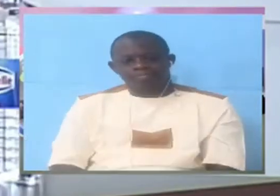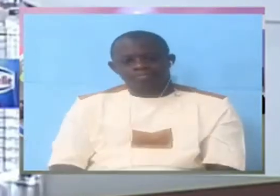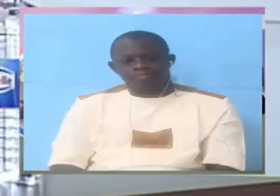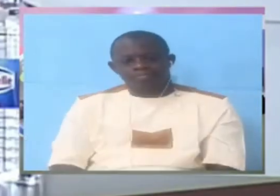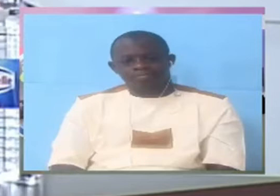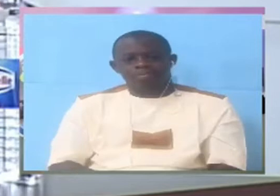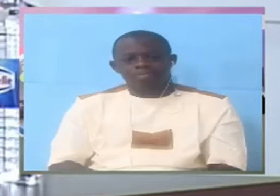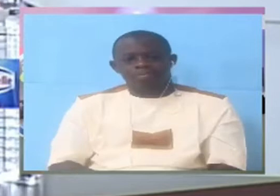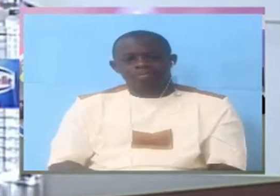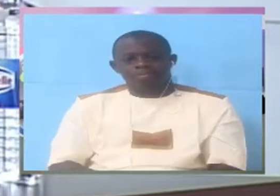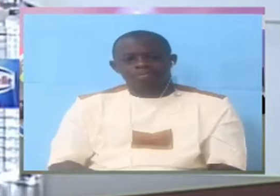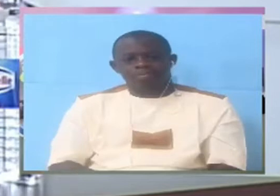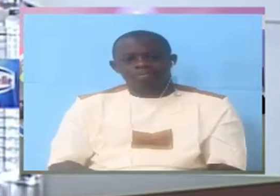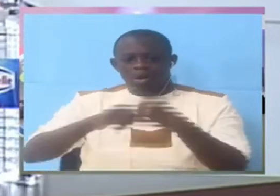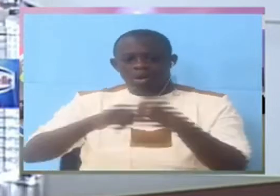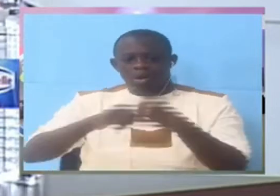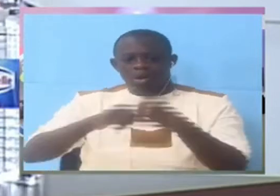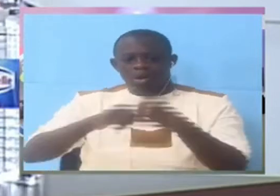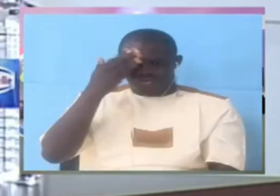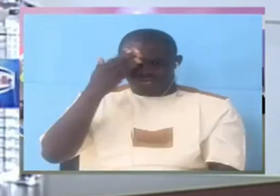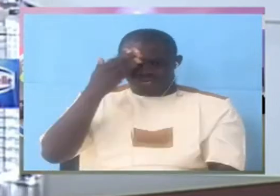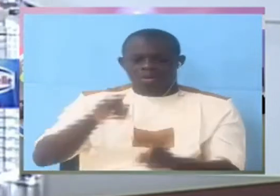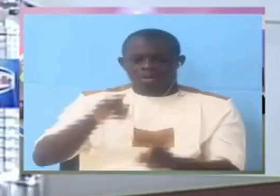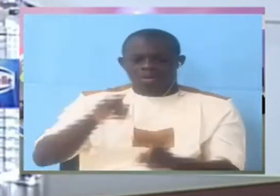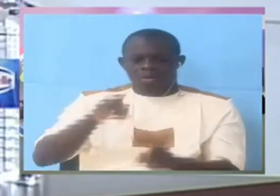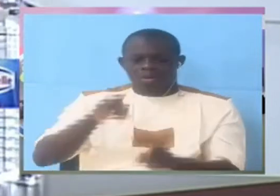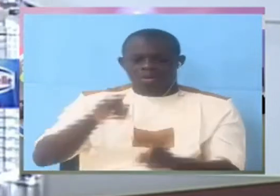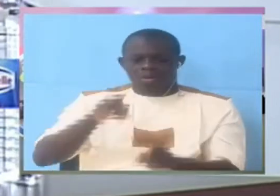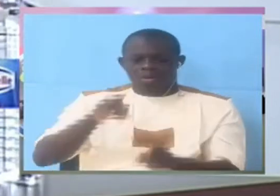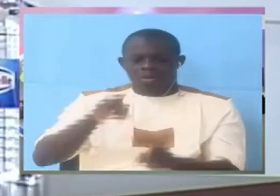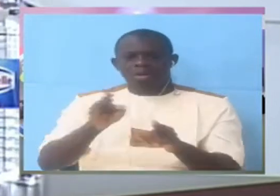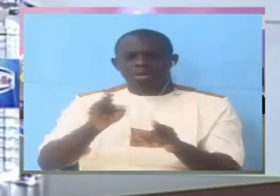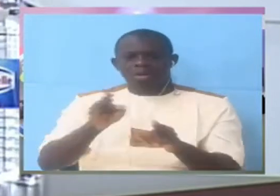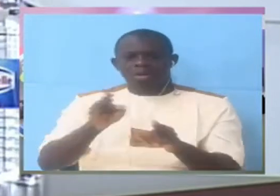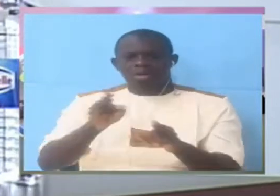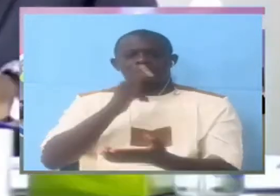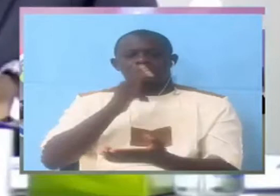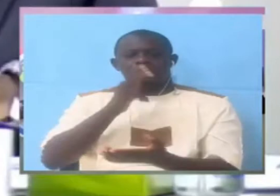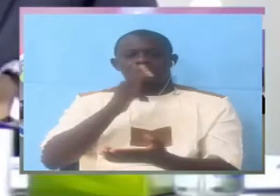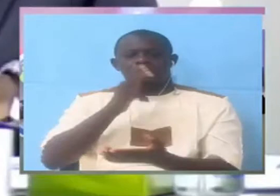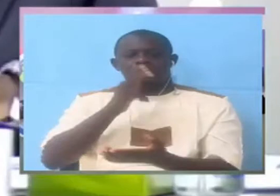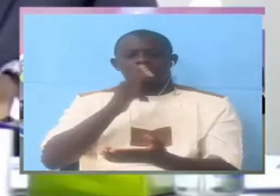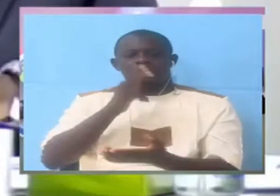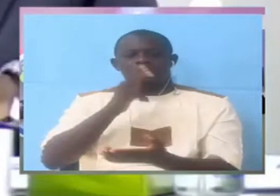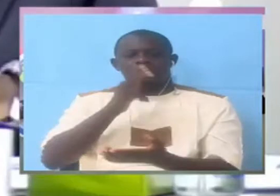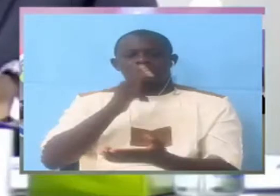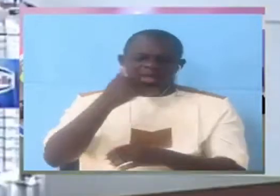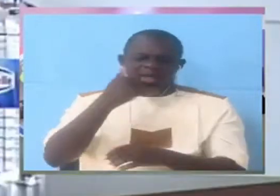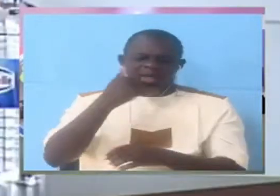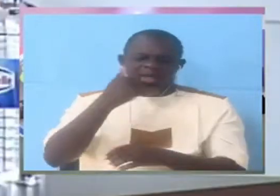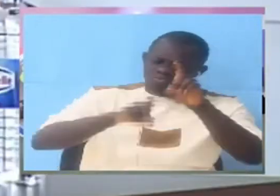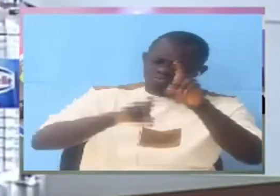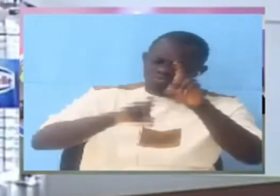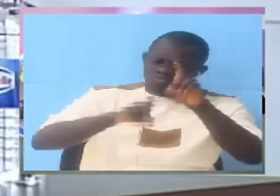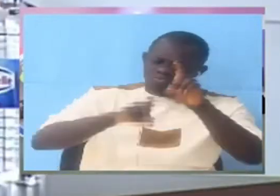force and knowledge can you please simplify mr witness let's stop dillard daling and stop playing games I am not